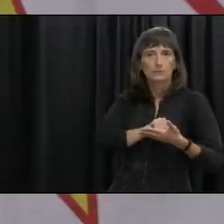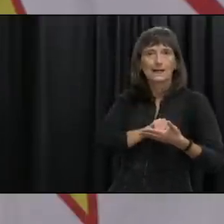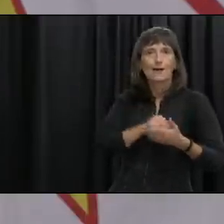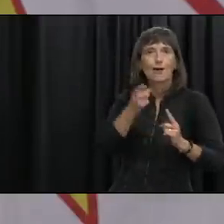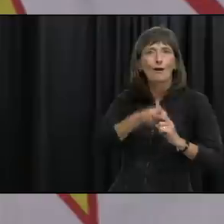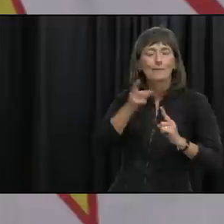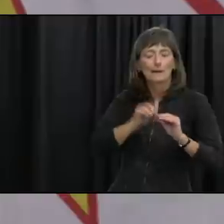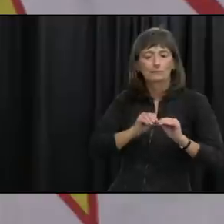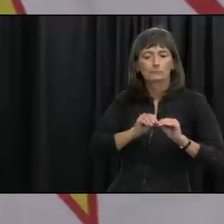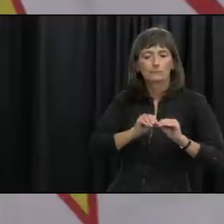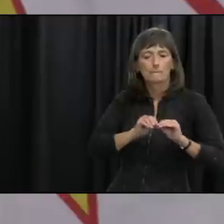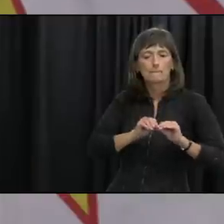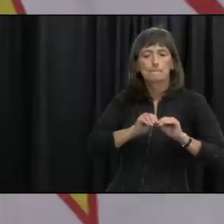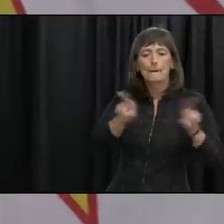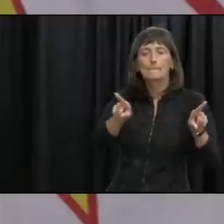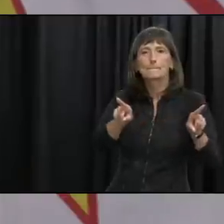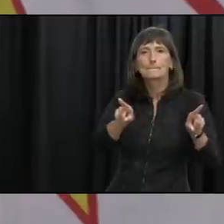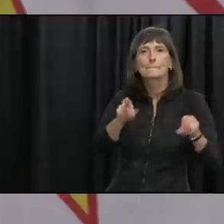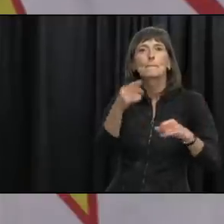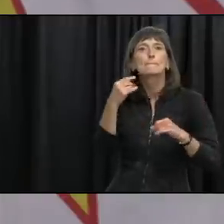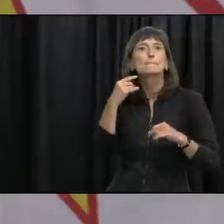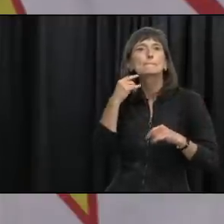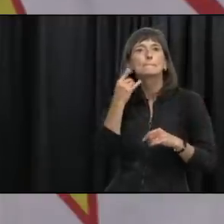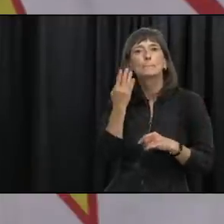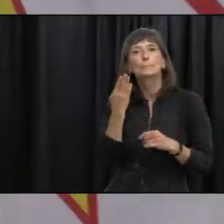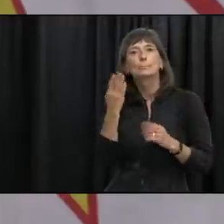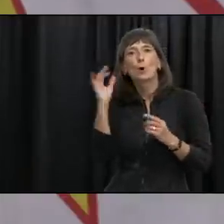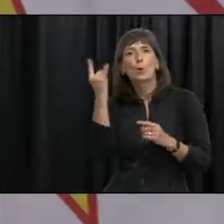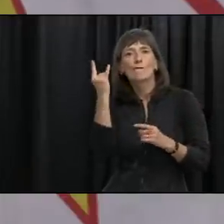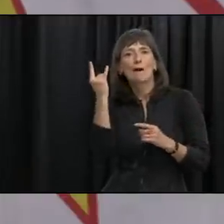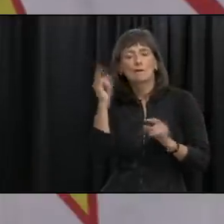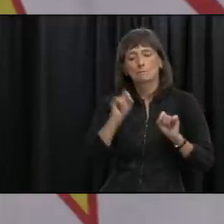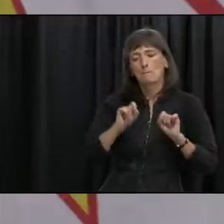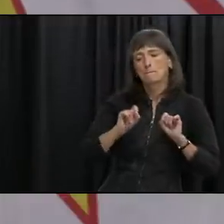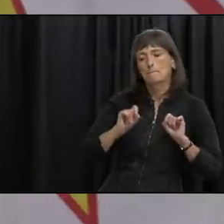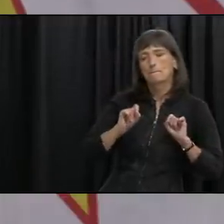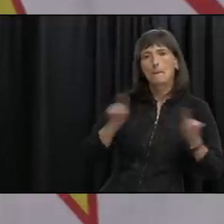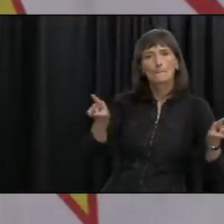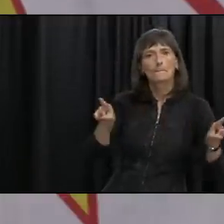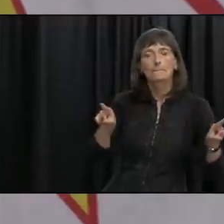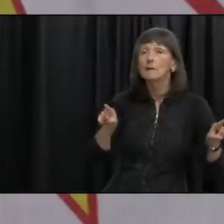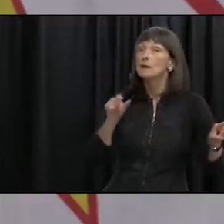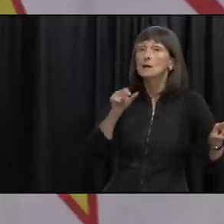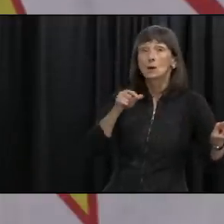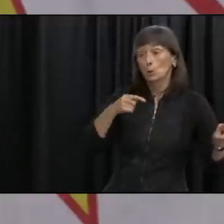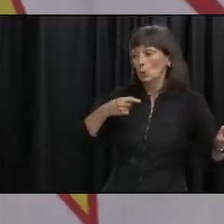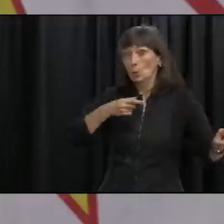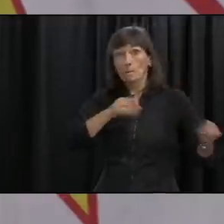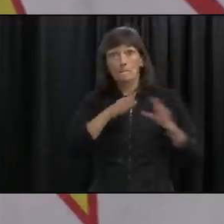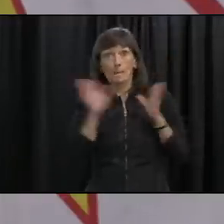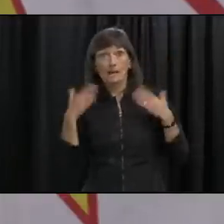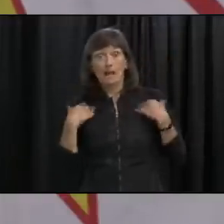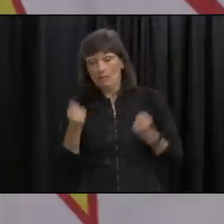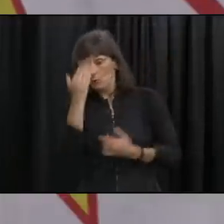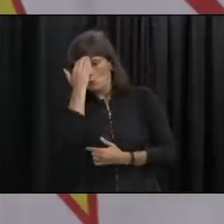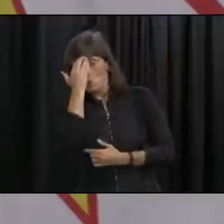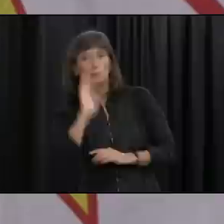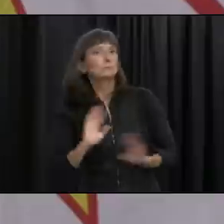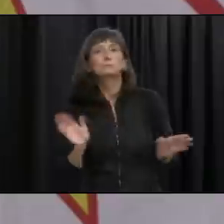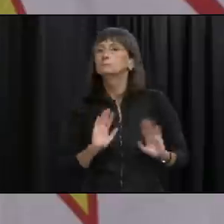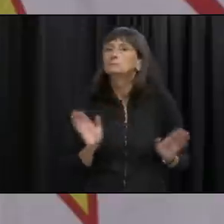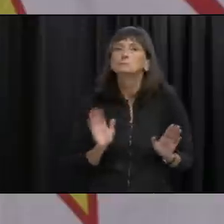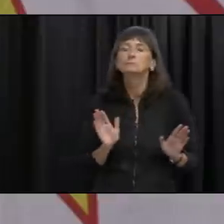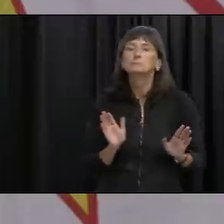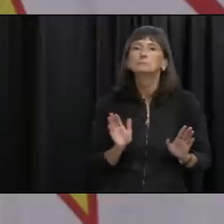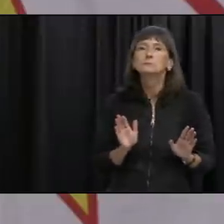people who have been in close contact via bluetooth that information does not come back to public health so it is not like a the traditional